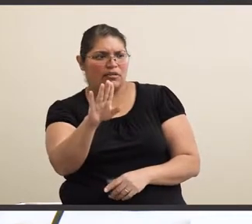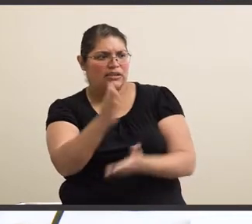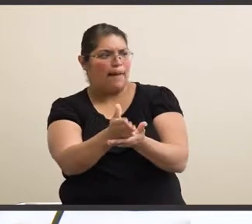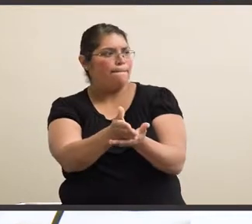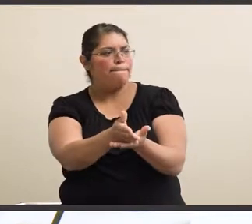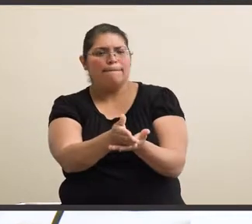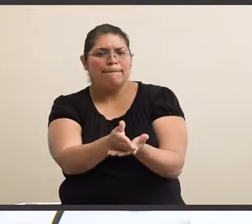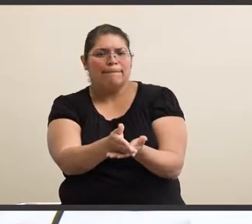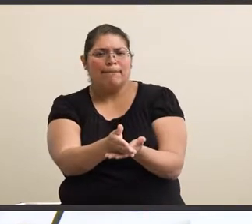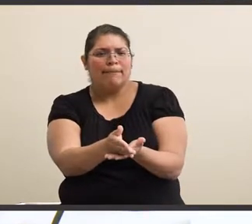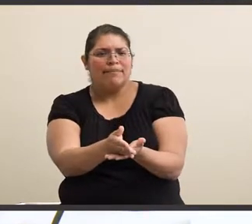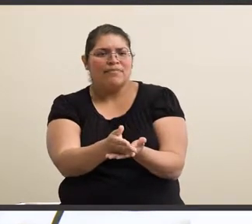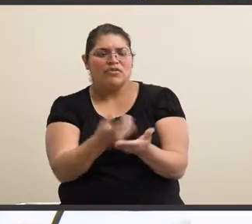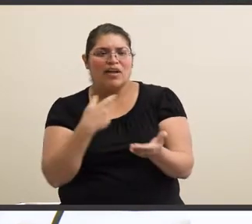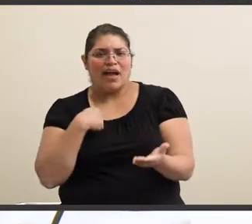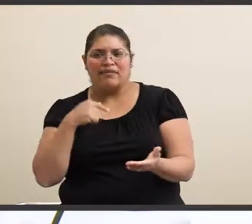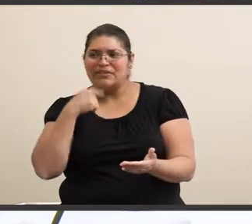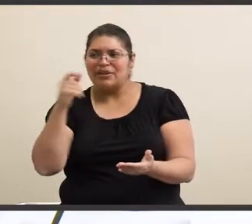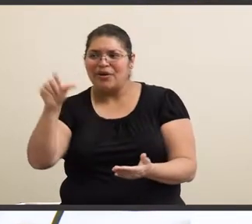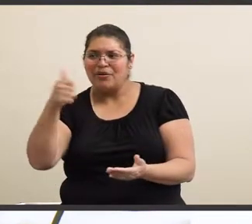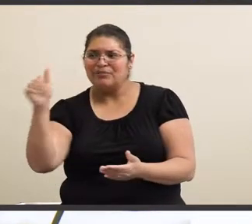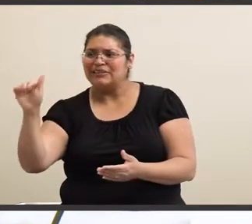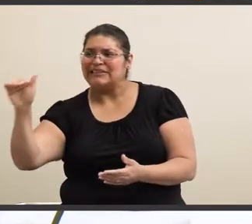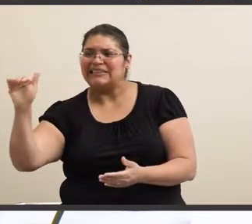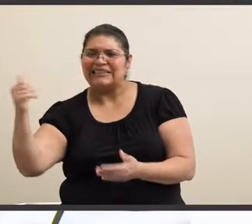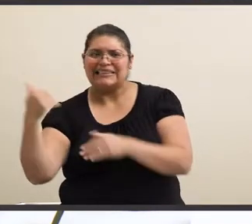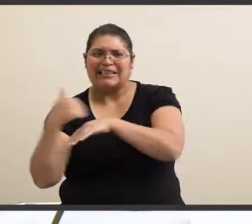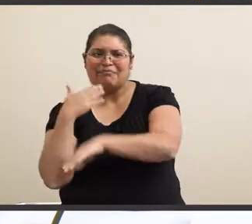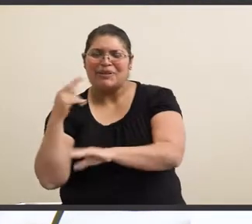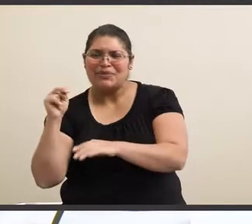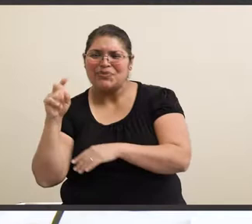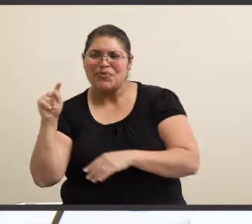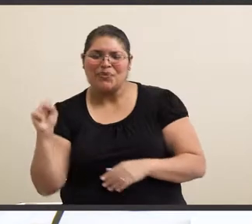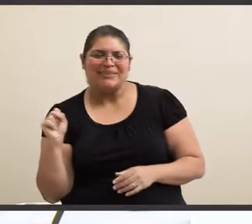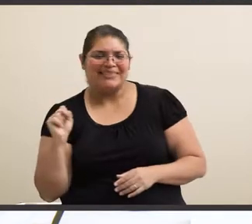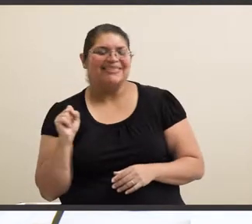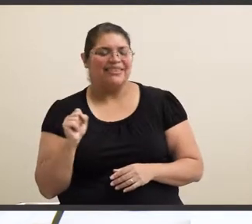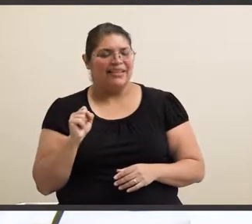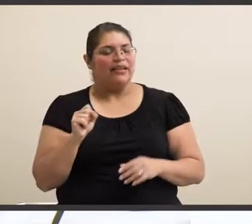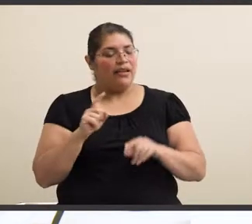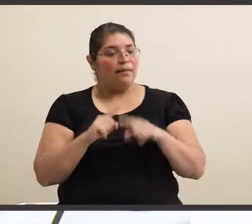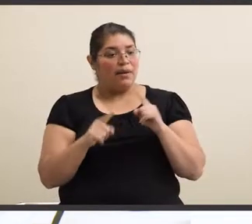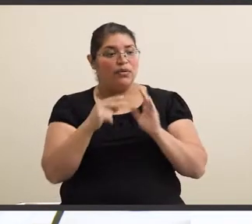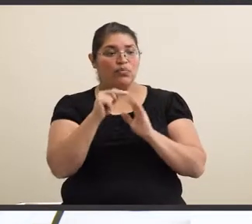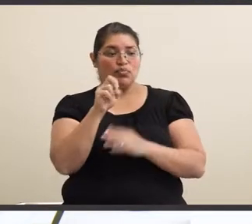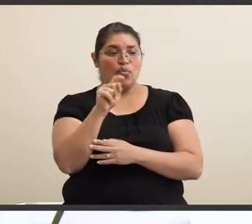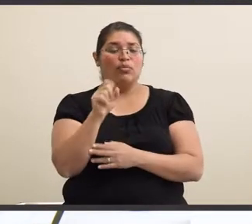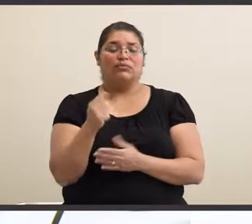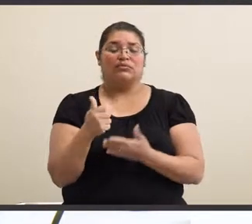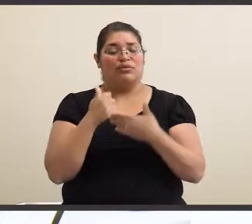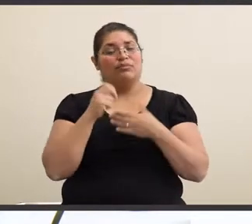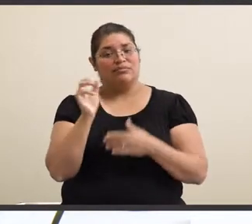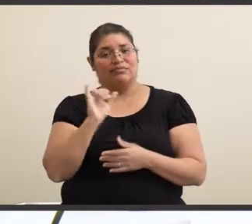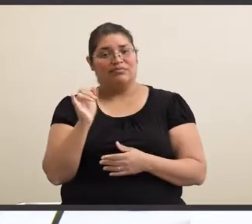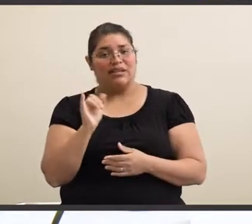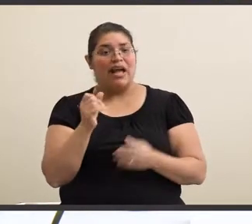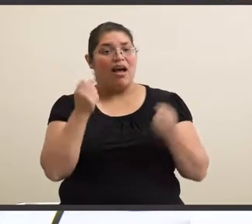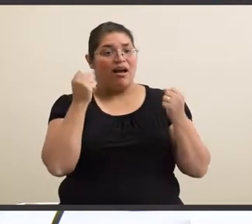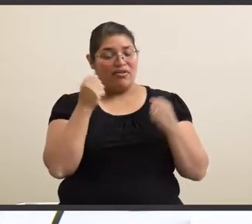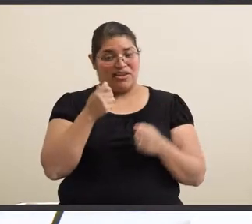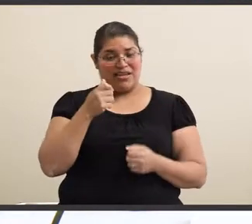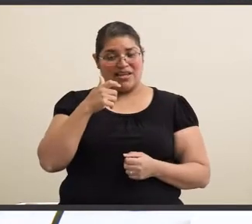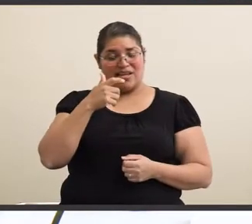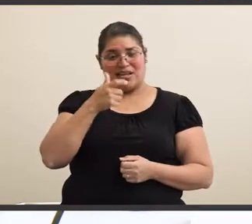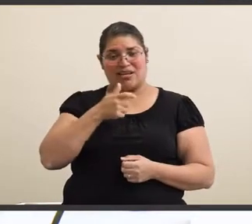stopped. So I had to ask someone else to send me their notes. But those notes help too. And the auto recorder,